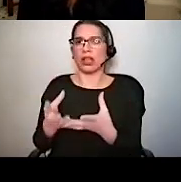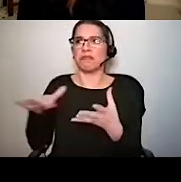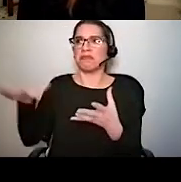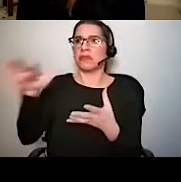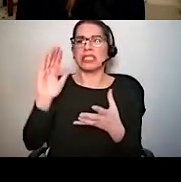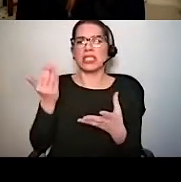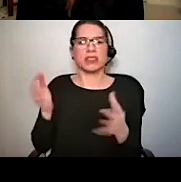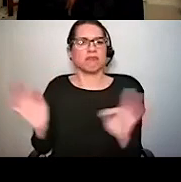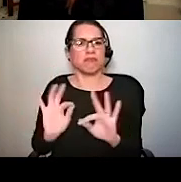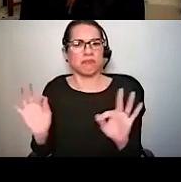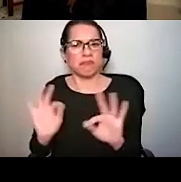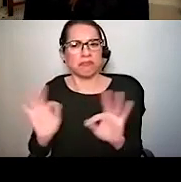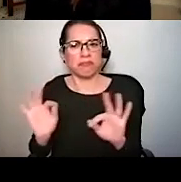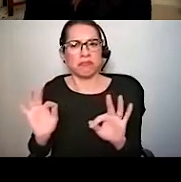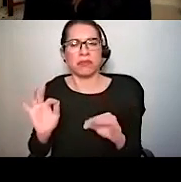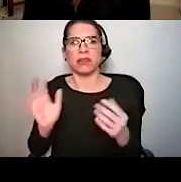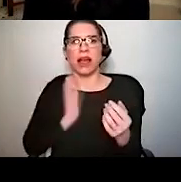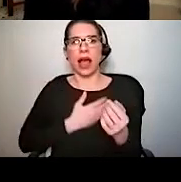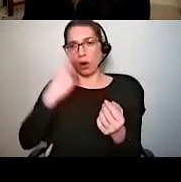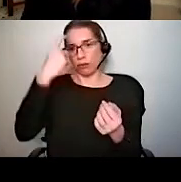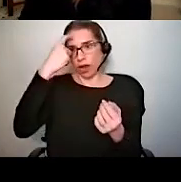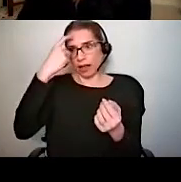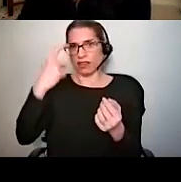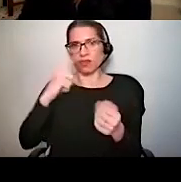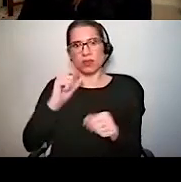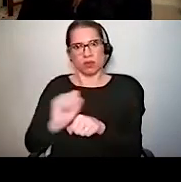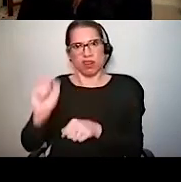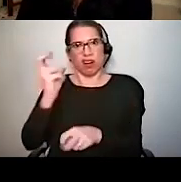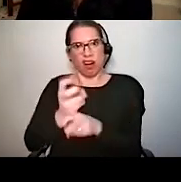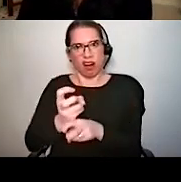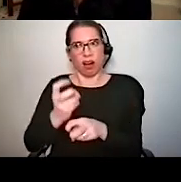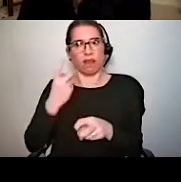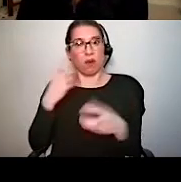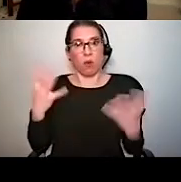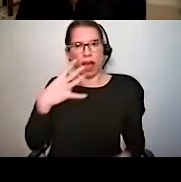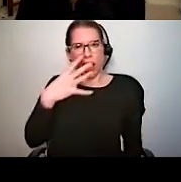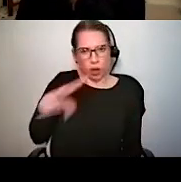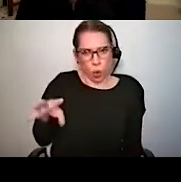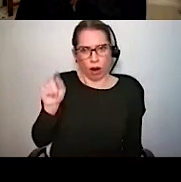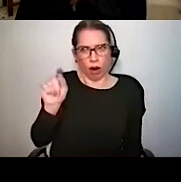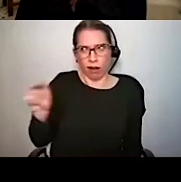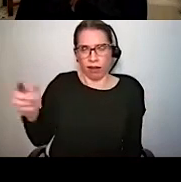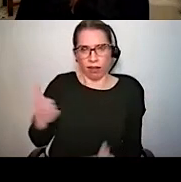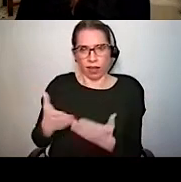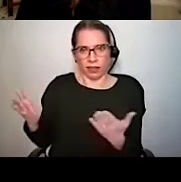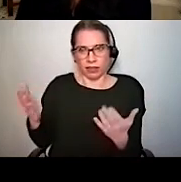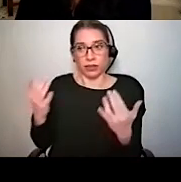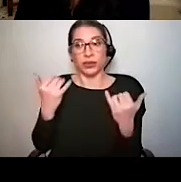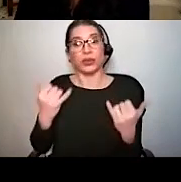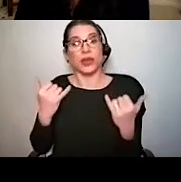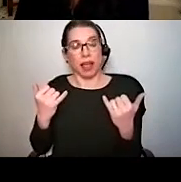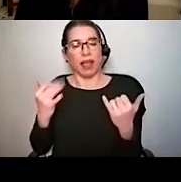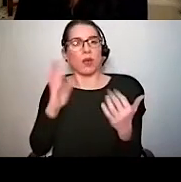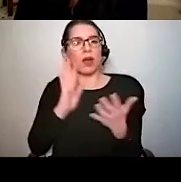energy to actively ignore. So in a sense, today, we're going to be making ourselves more aware of our